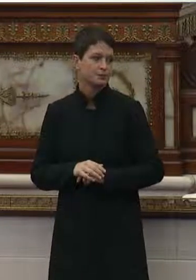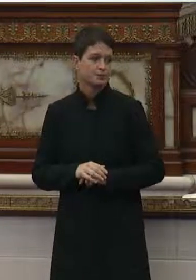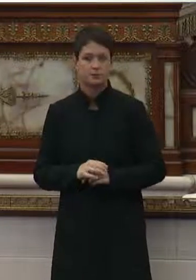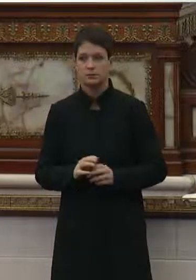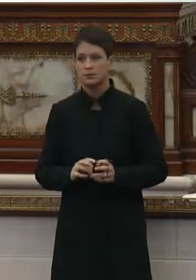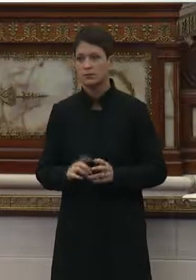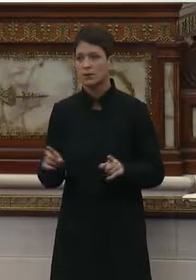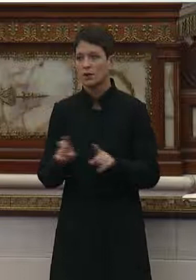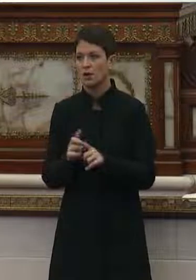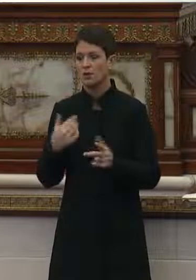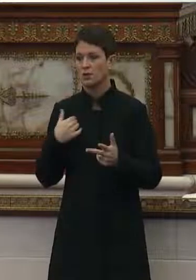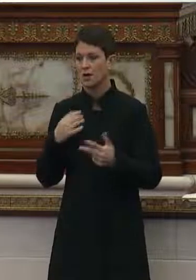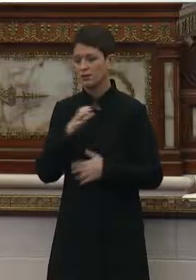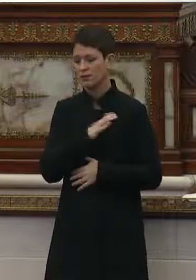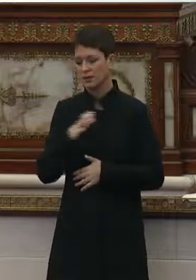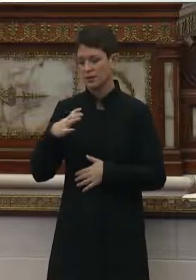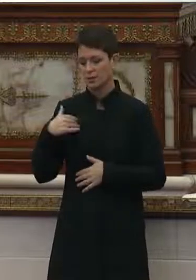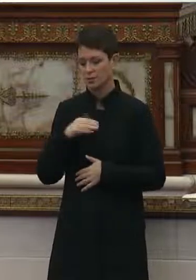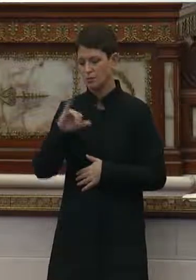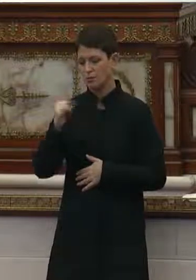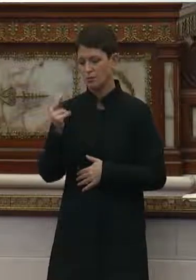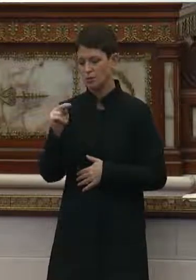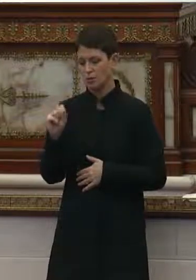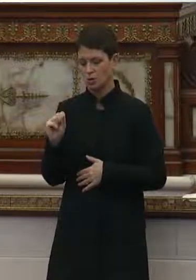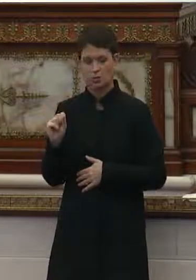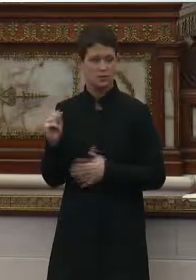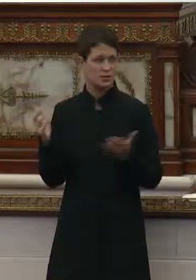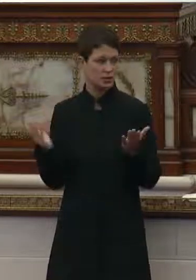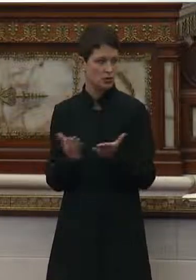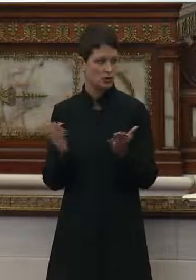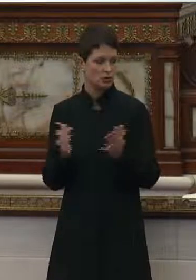And we also have Council Member Jones in attendance.